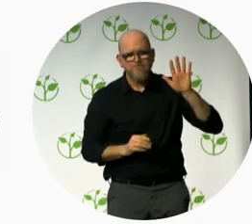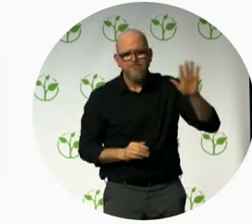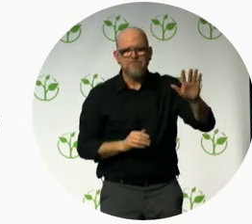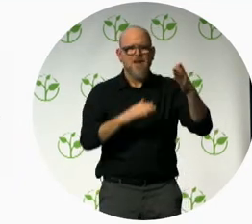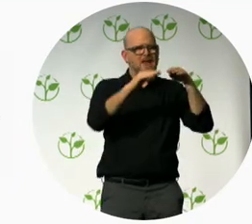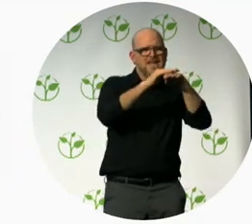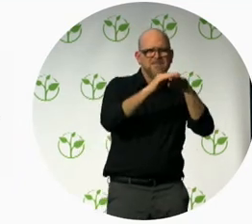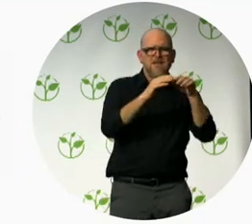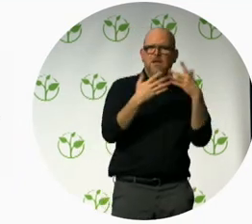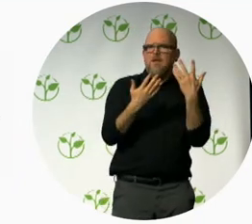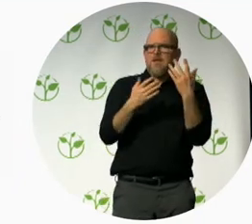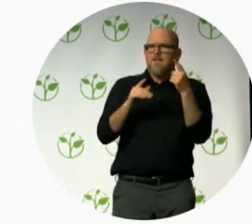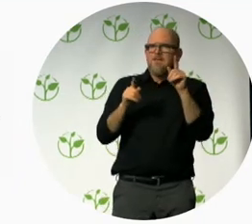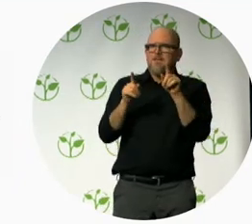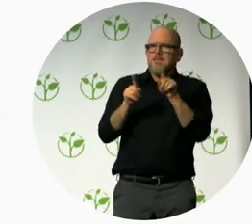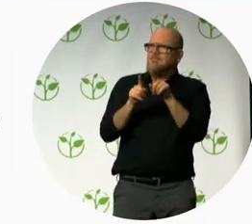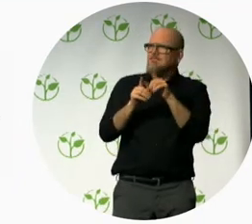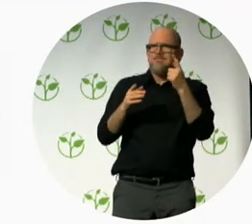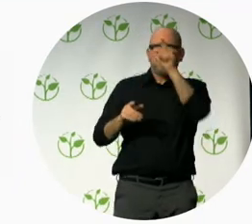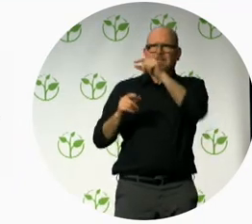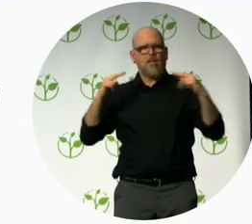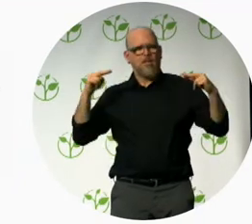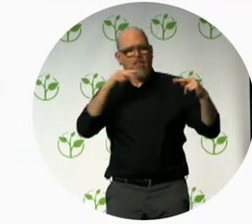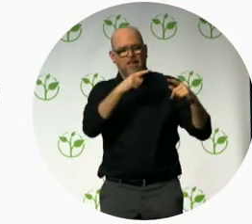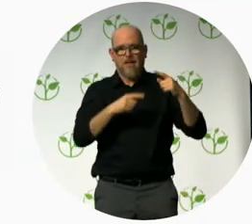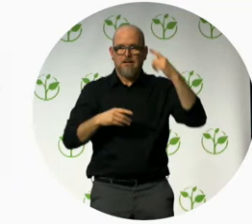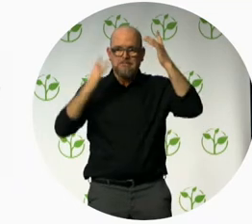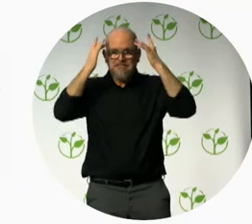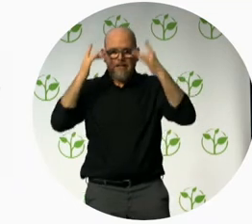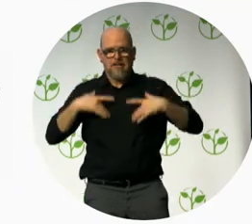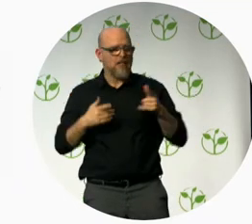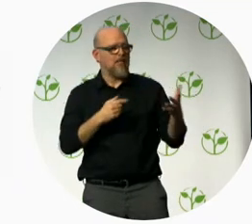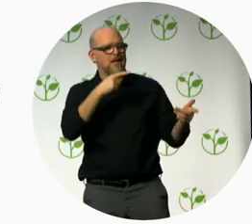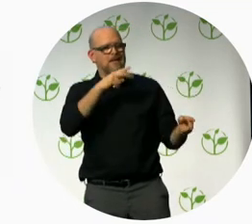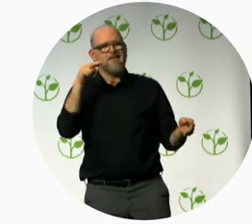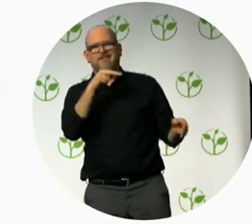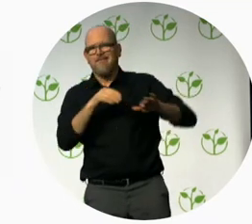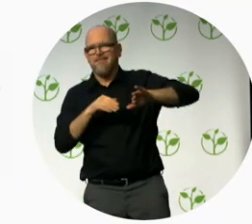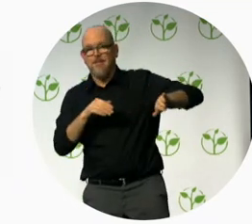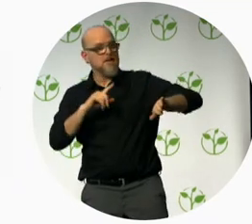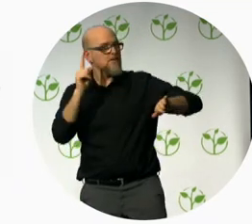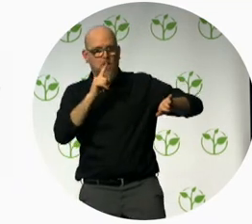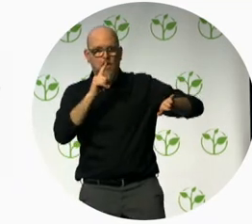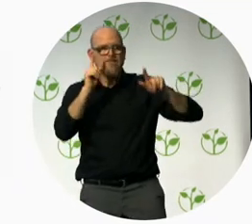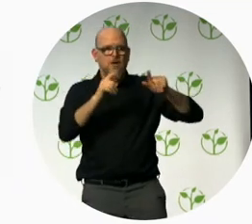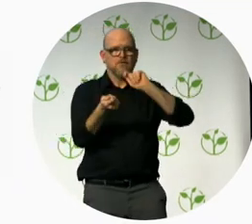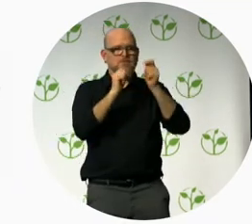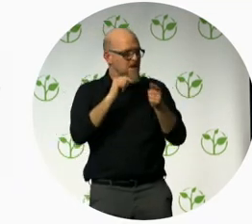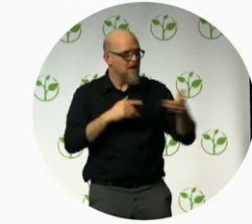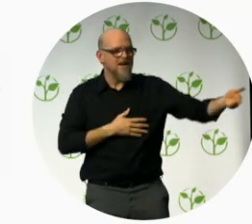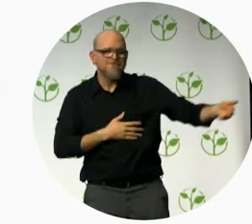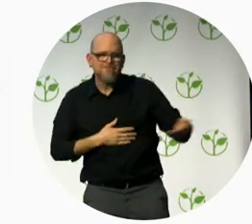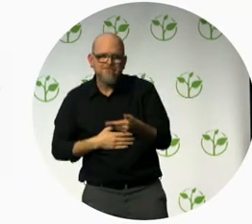stigmas and the way people see and react to people with disabilities. Next, and still today, we deal with accessibility